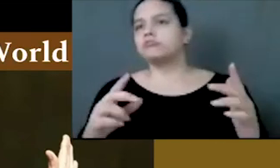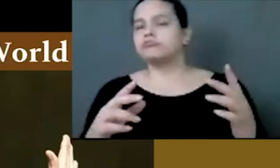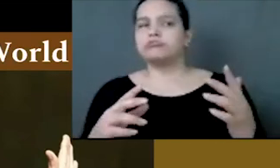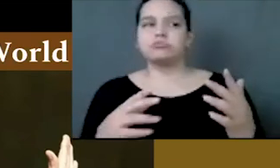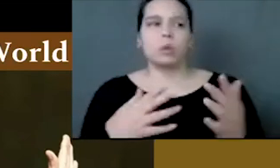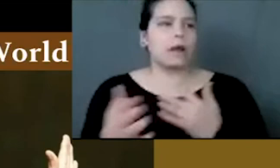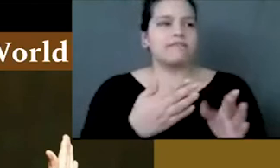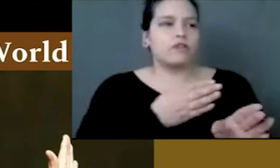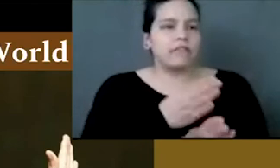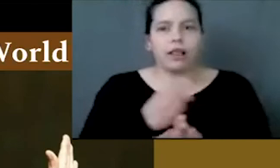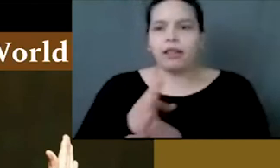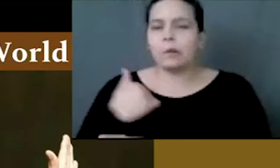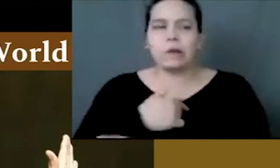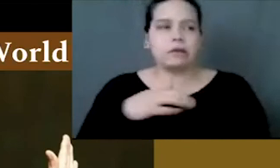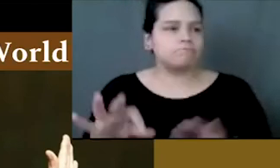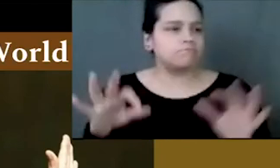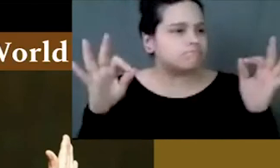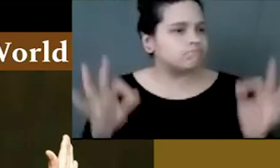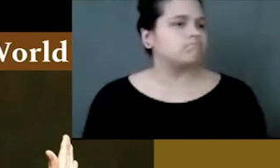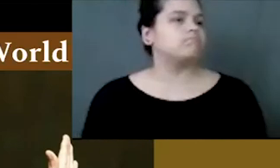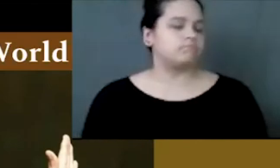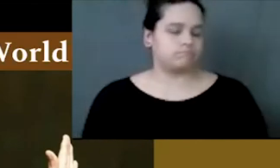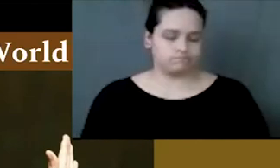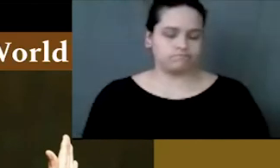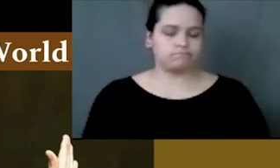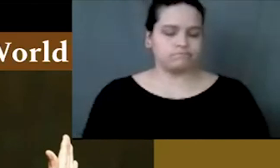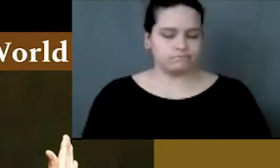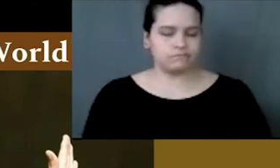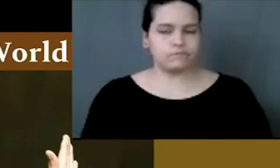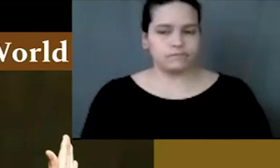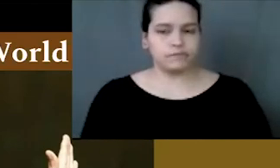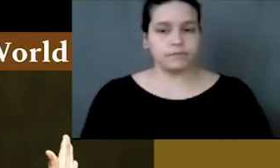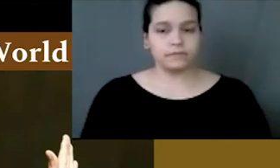through thriving in whatever fields.